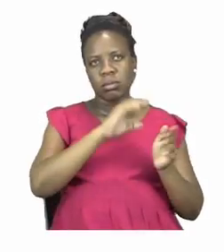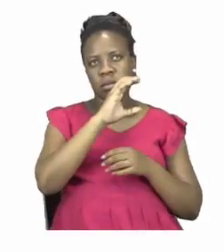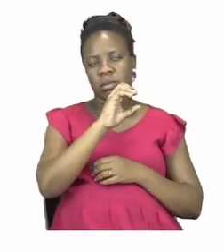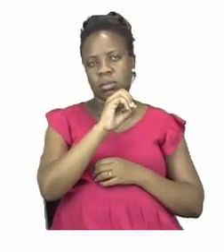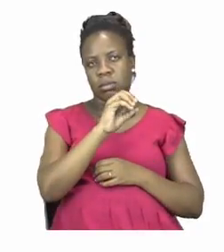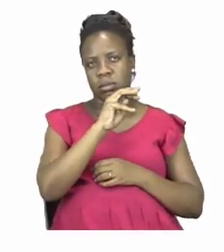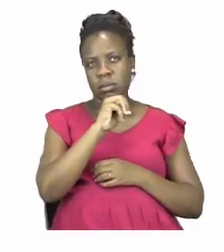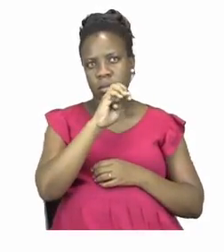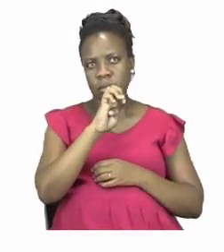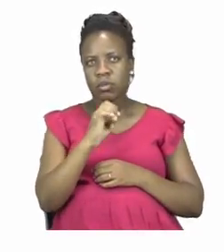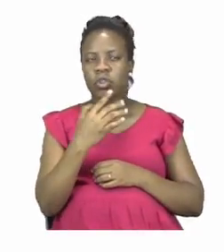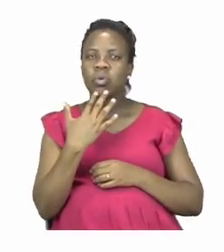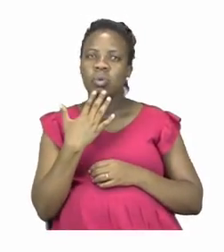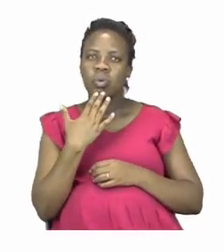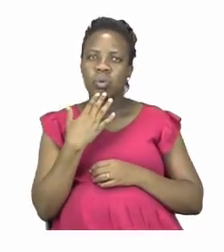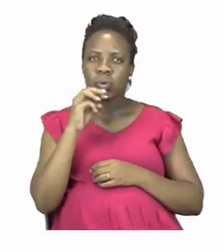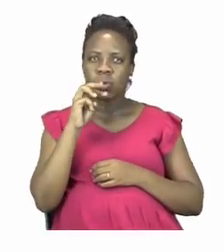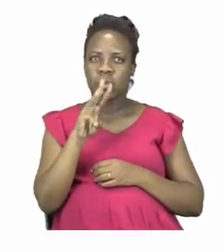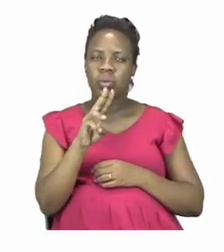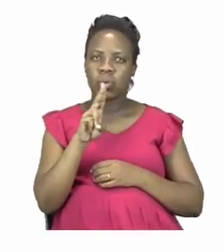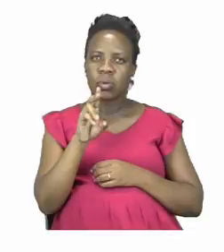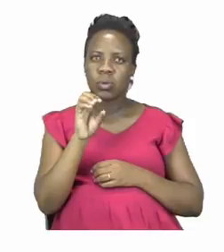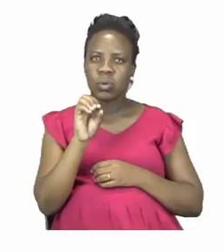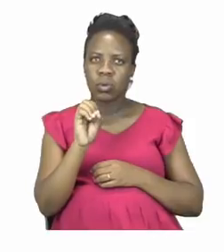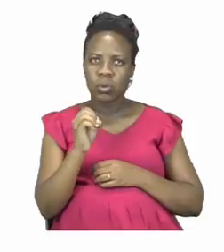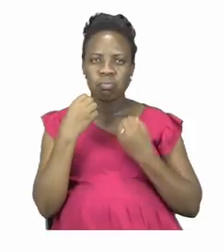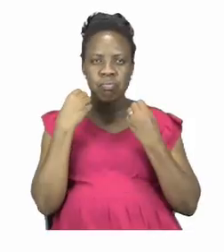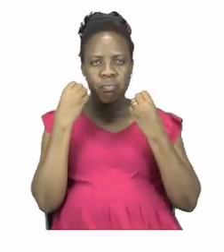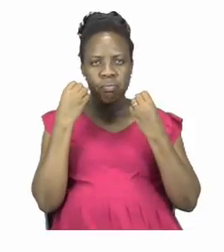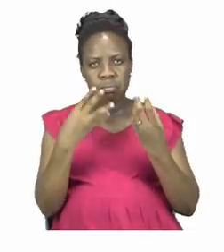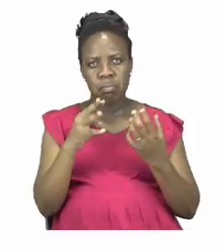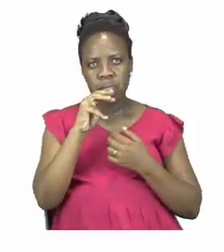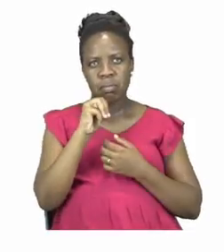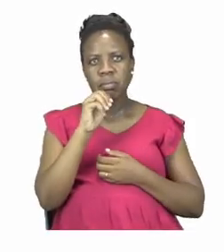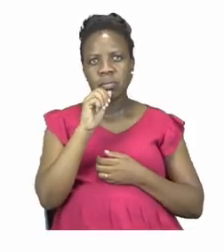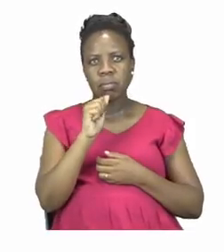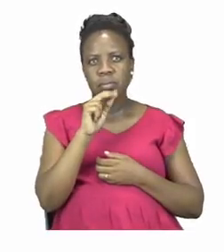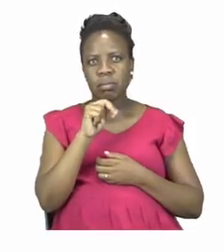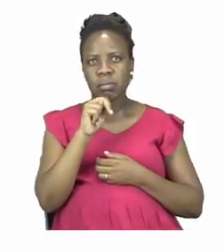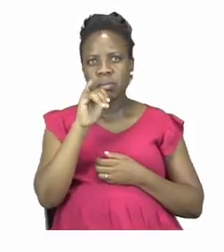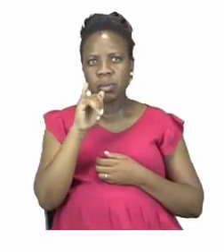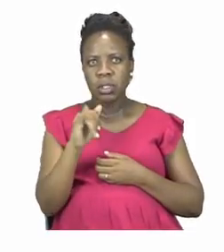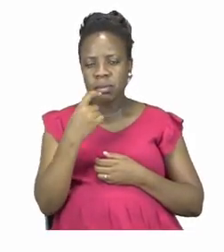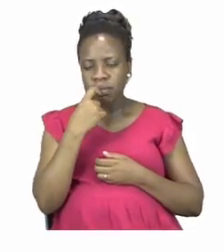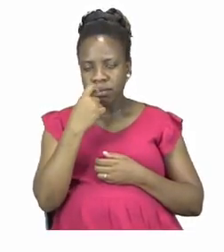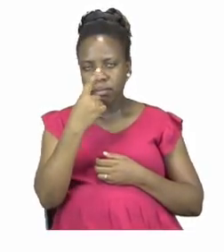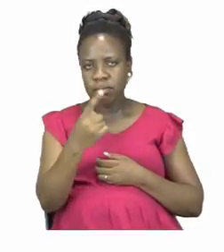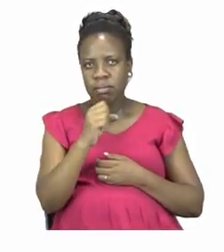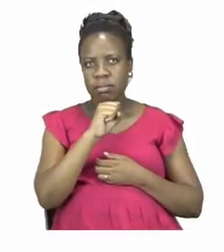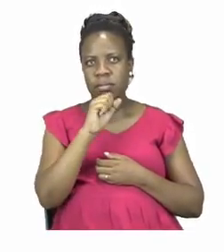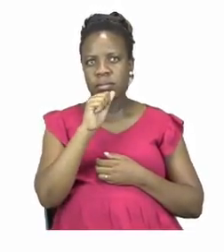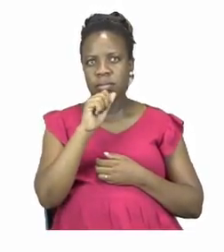says, give, people and the last one is old. Then it says